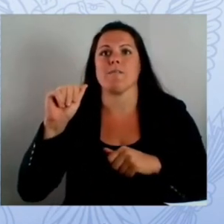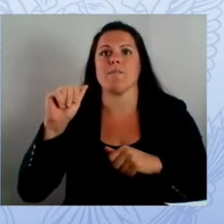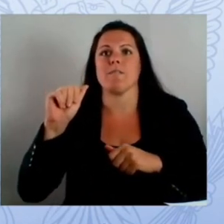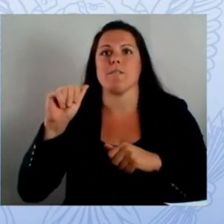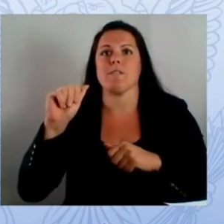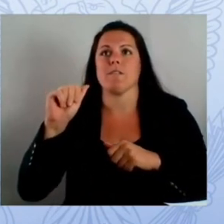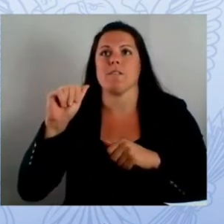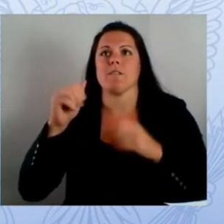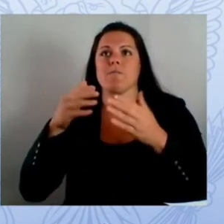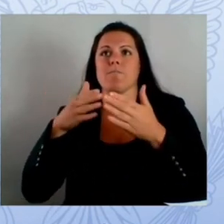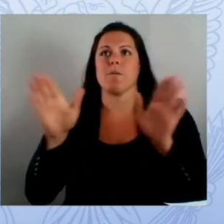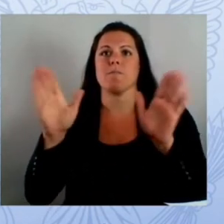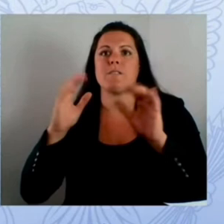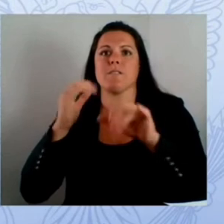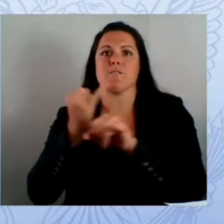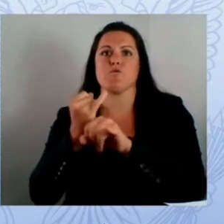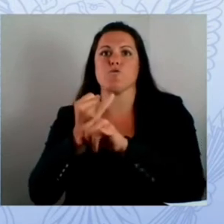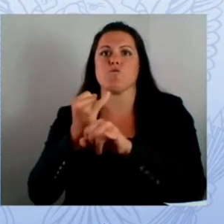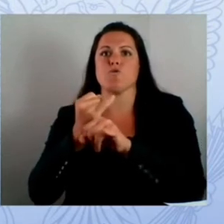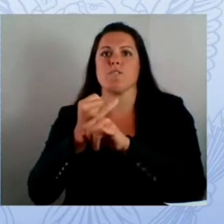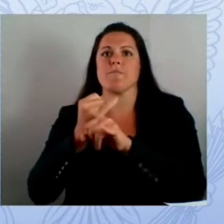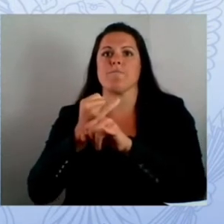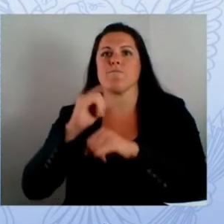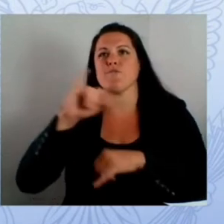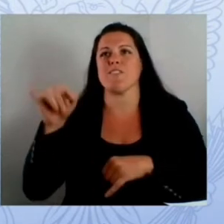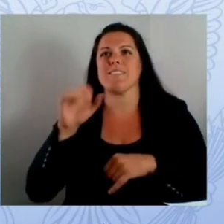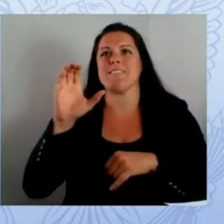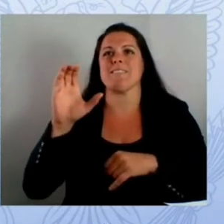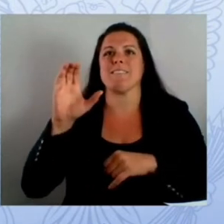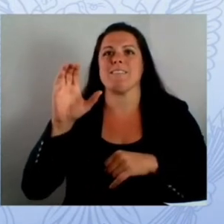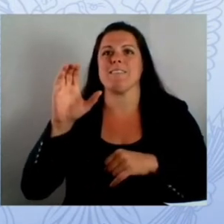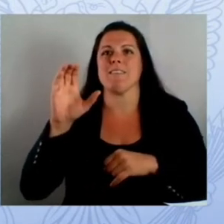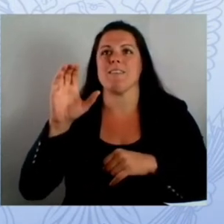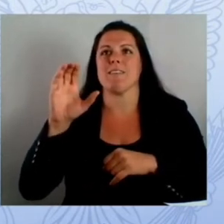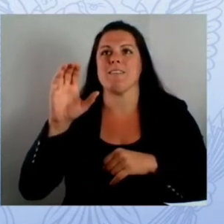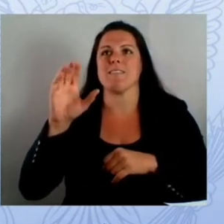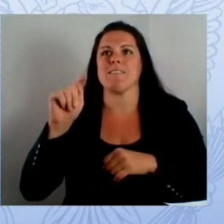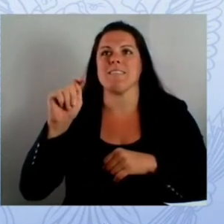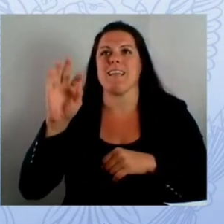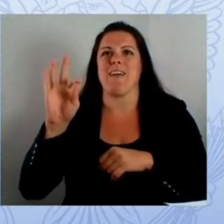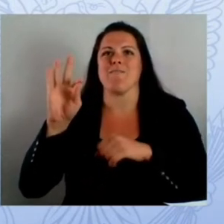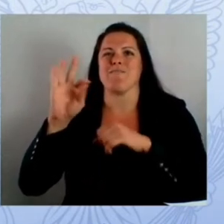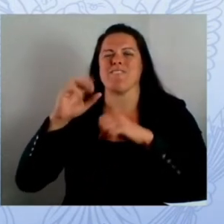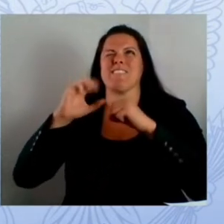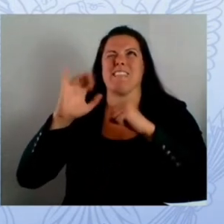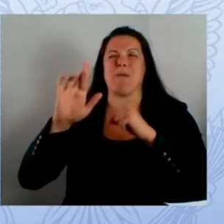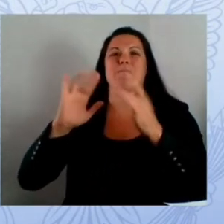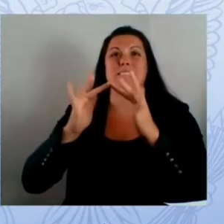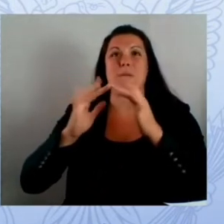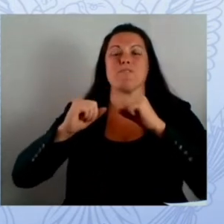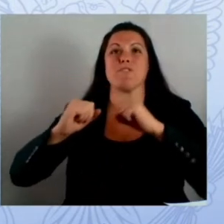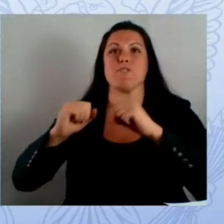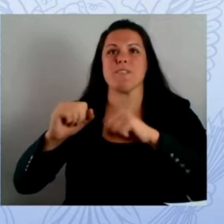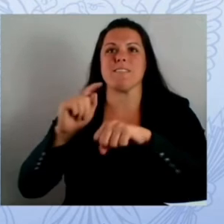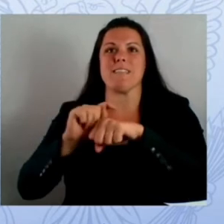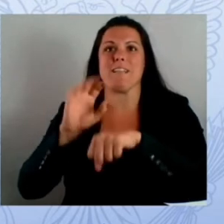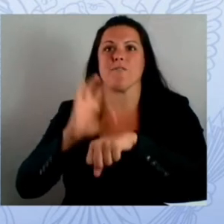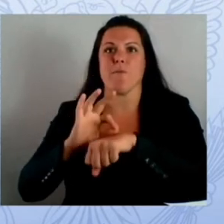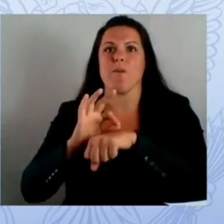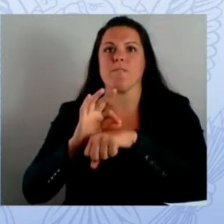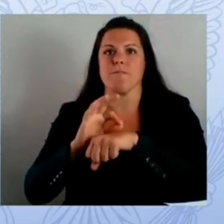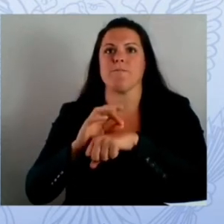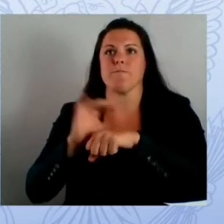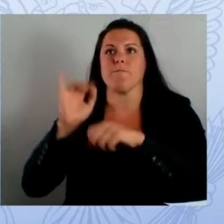the local government information system strike team and certainly there are seats on there for our fbi and our secret